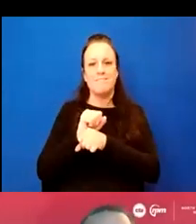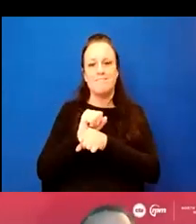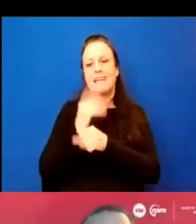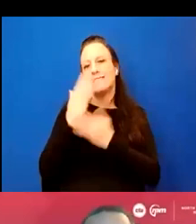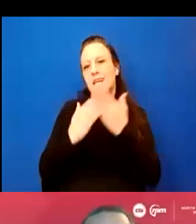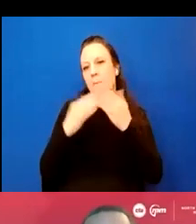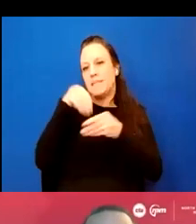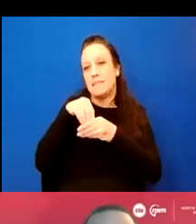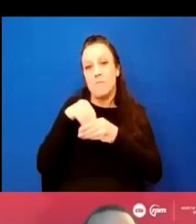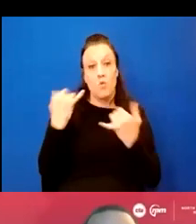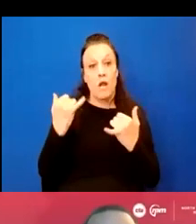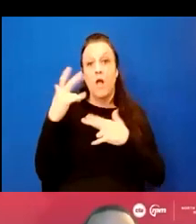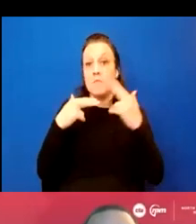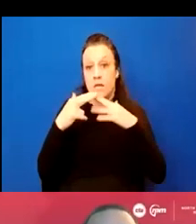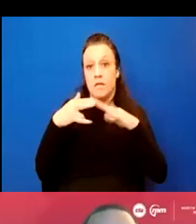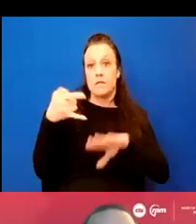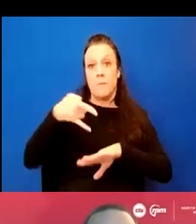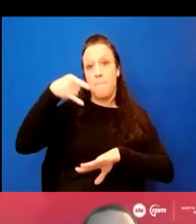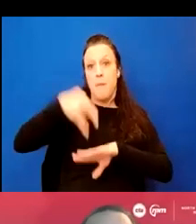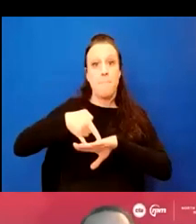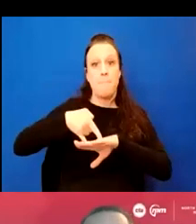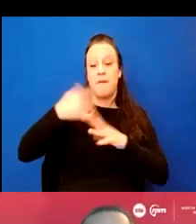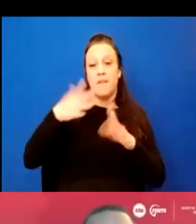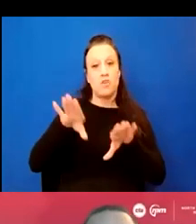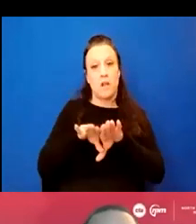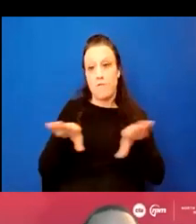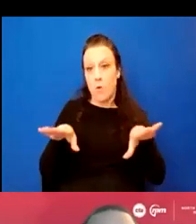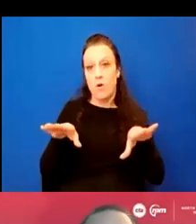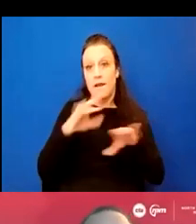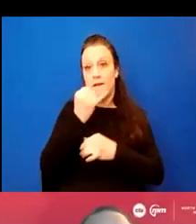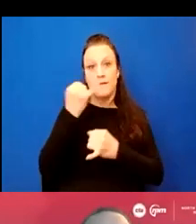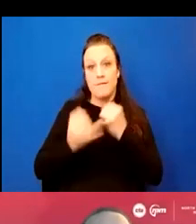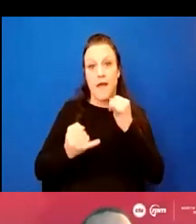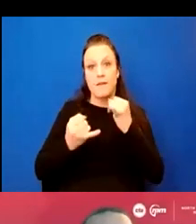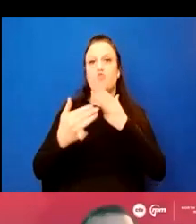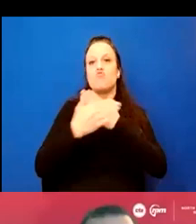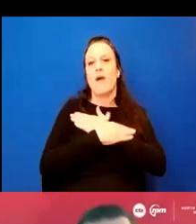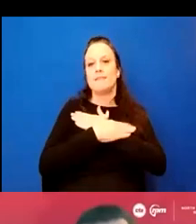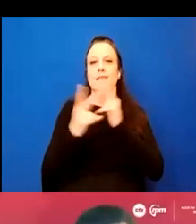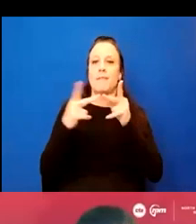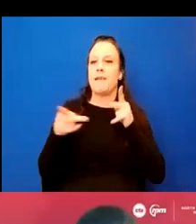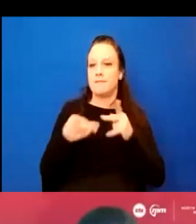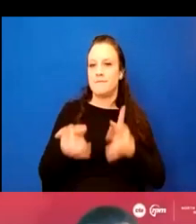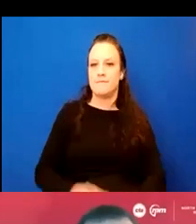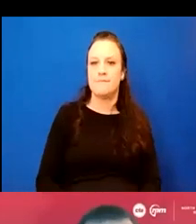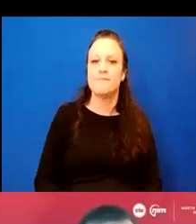But right now, the building's down on its footing, uh, in its final resting place. Uh, next slide, please.